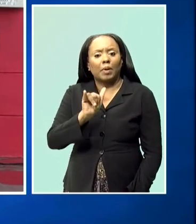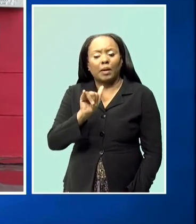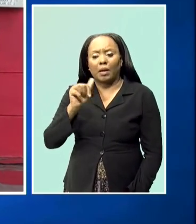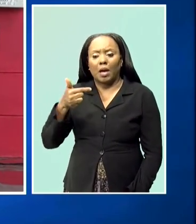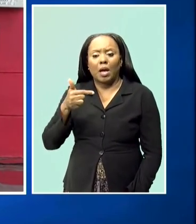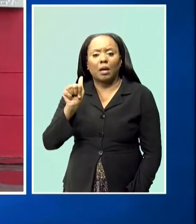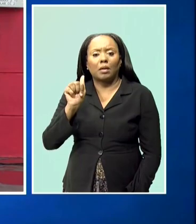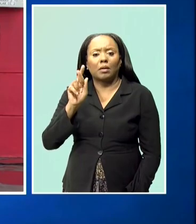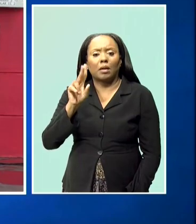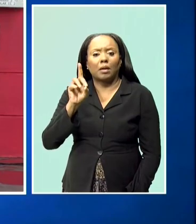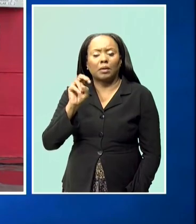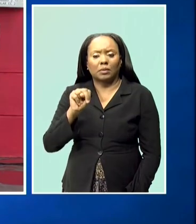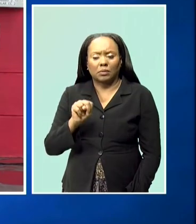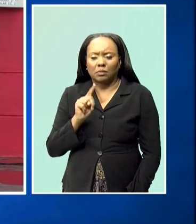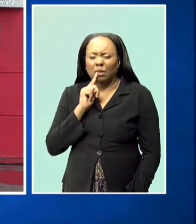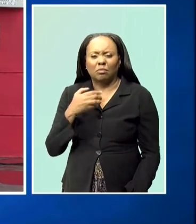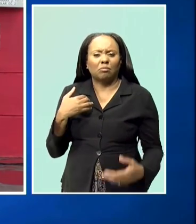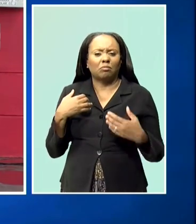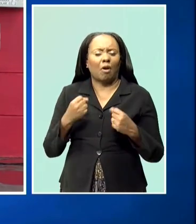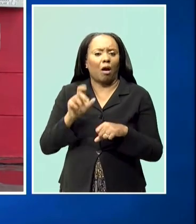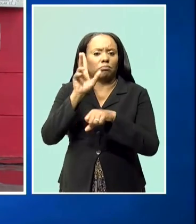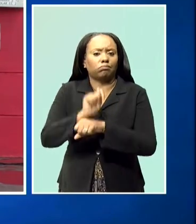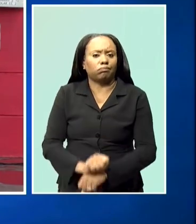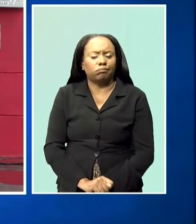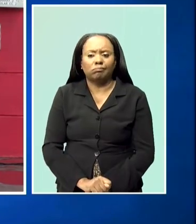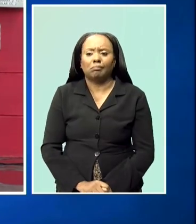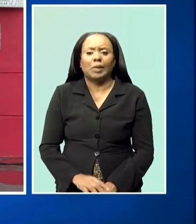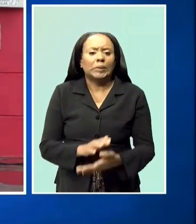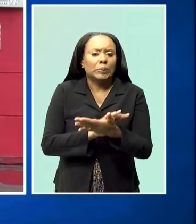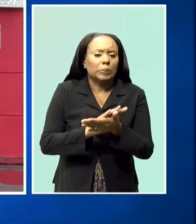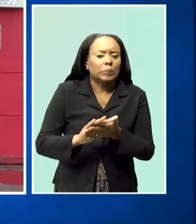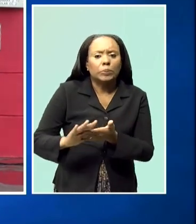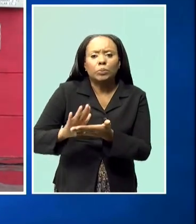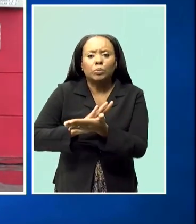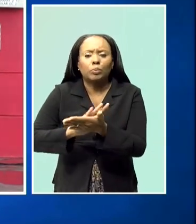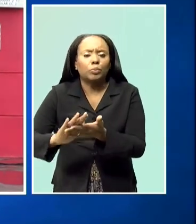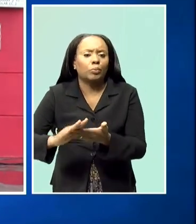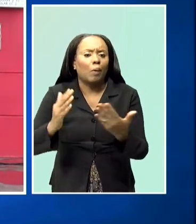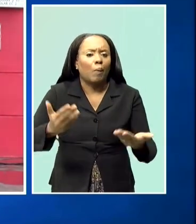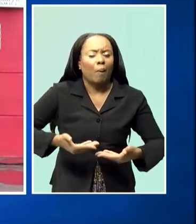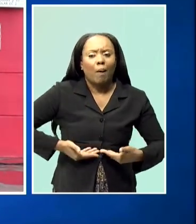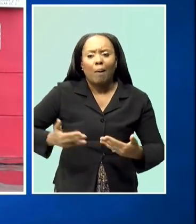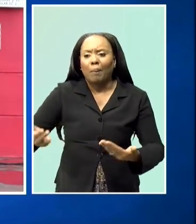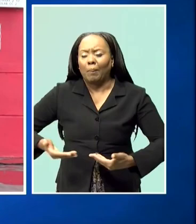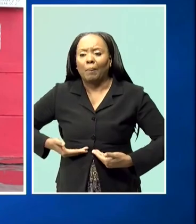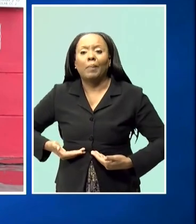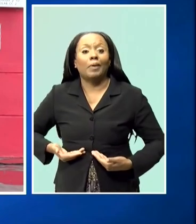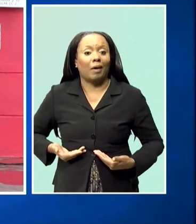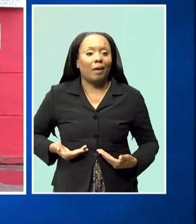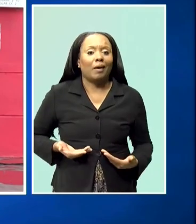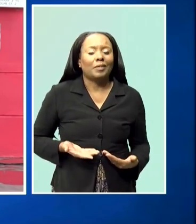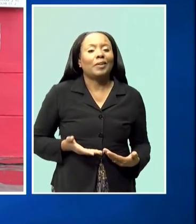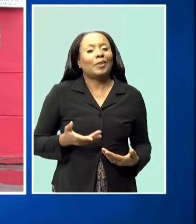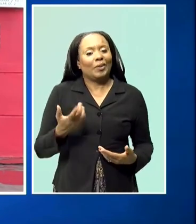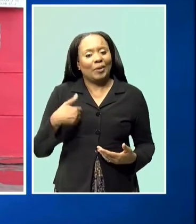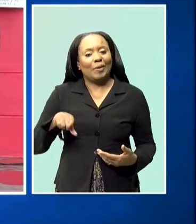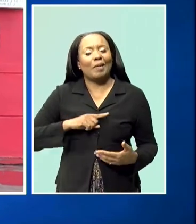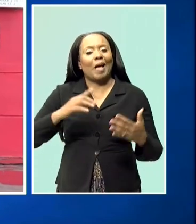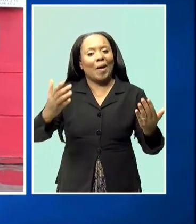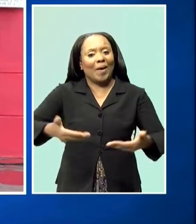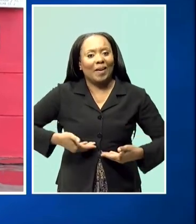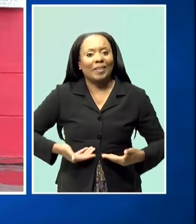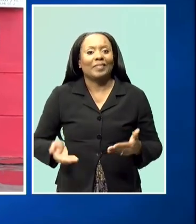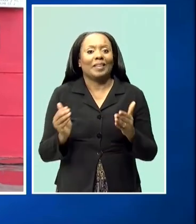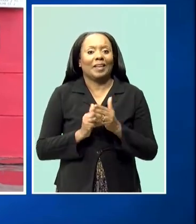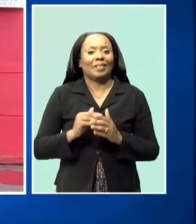has a very strong tradition of hospitality and therefore we say to you again welcome to Oystins.